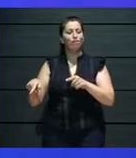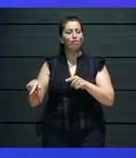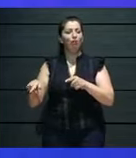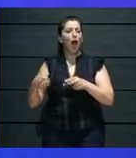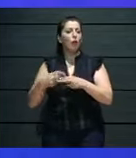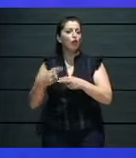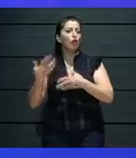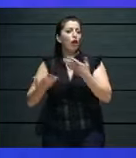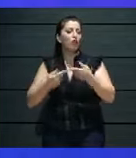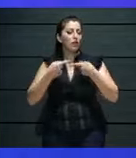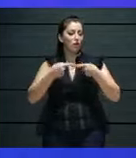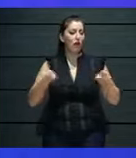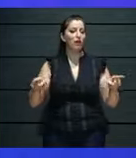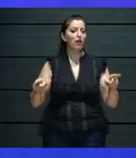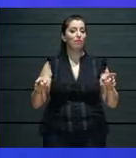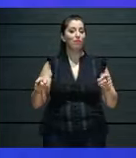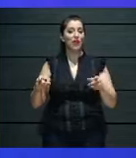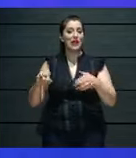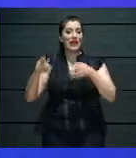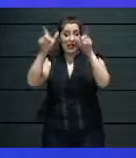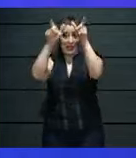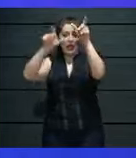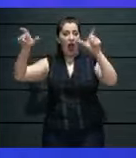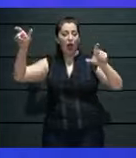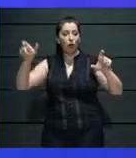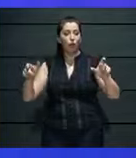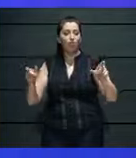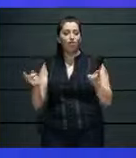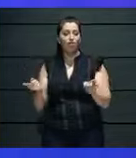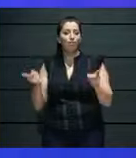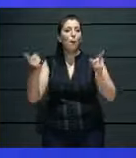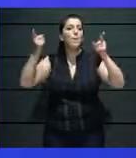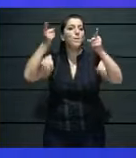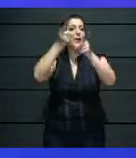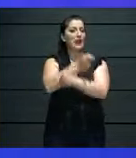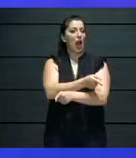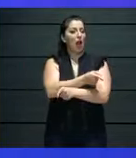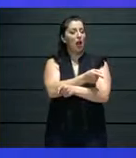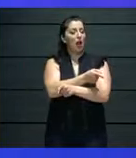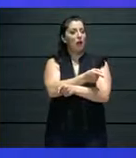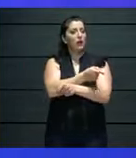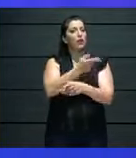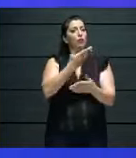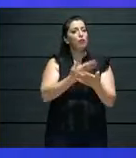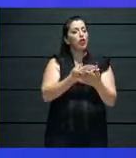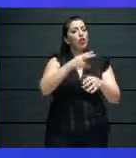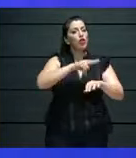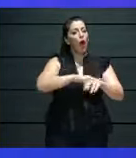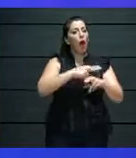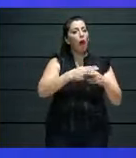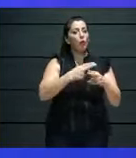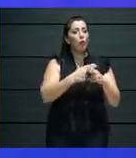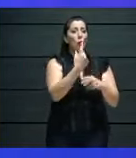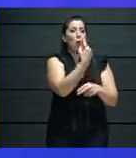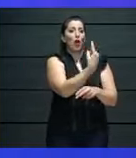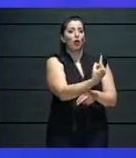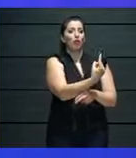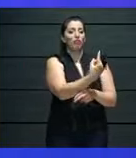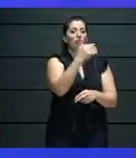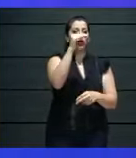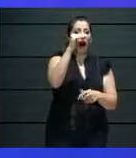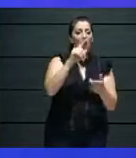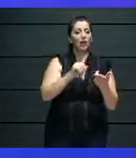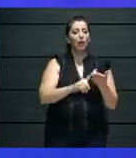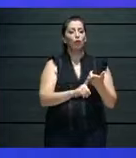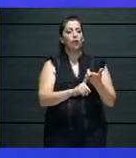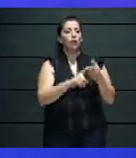we saw snippets of how theatre in Milan is being performed. They are wearing masks, but